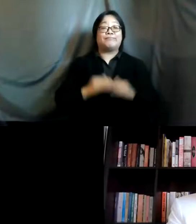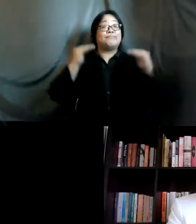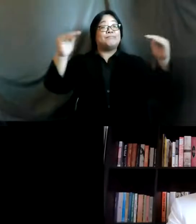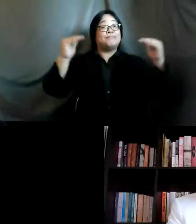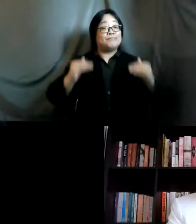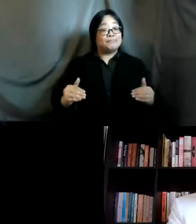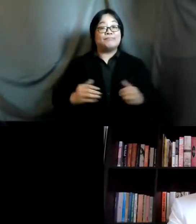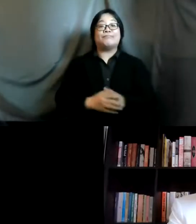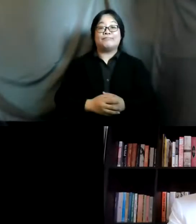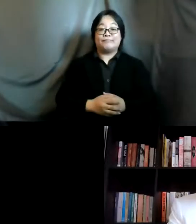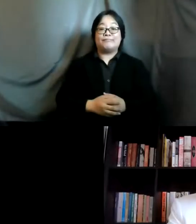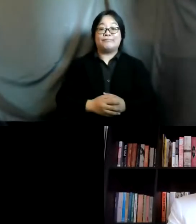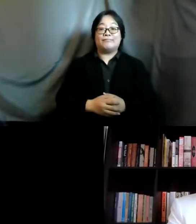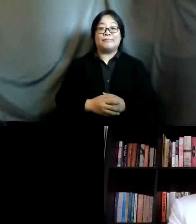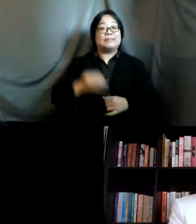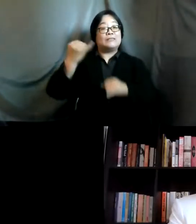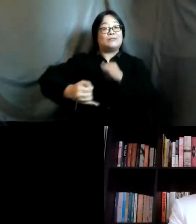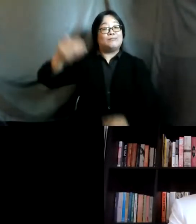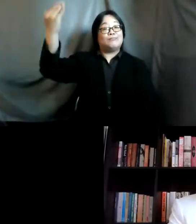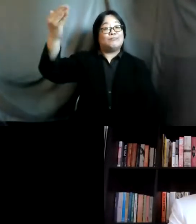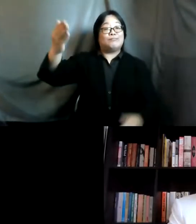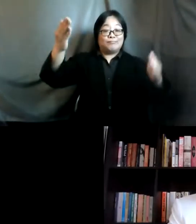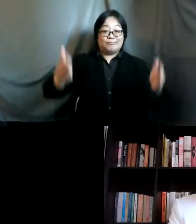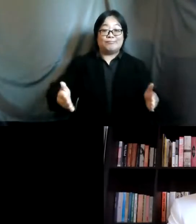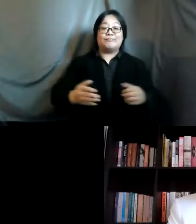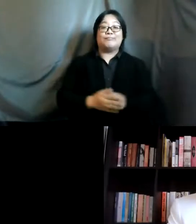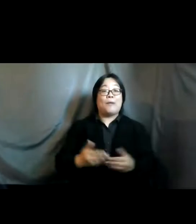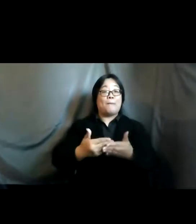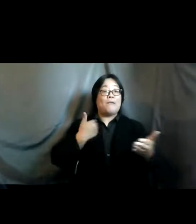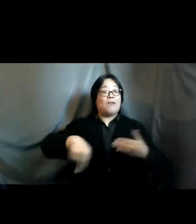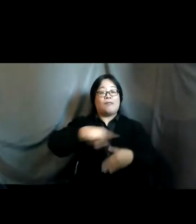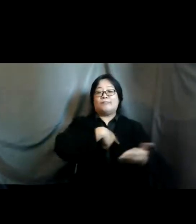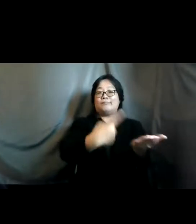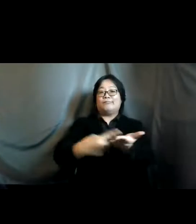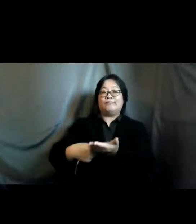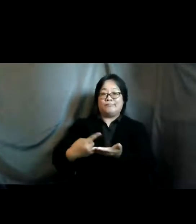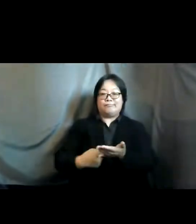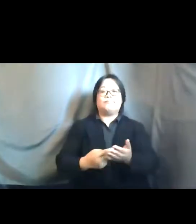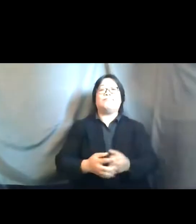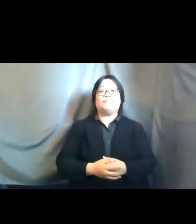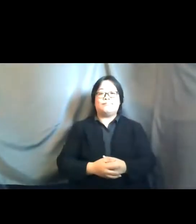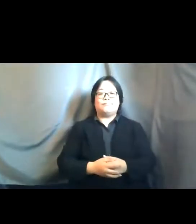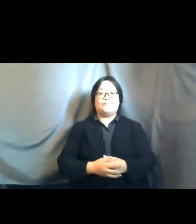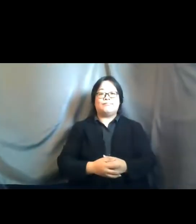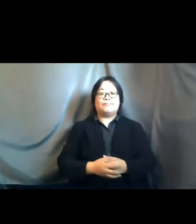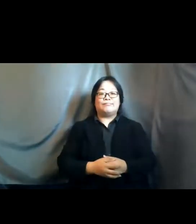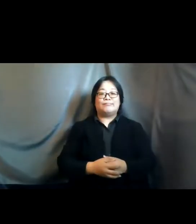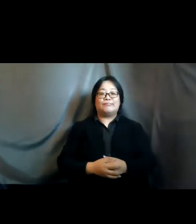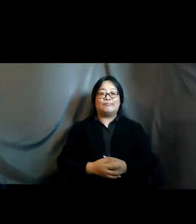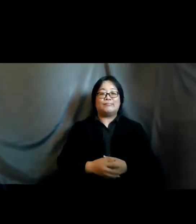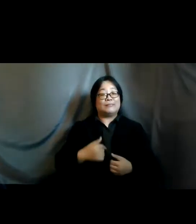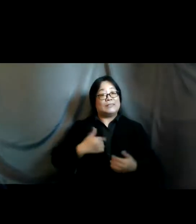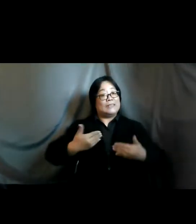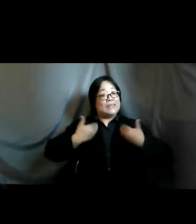we now move on to our final speaker before beginning the panel discussion with all of the speakers before i have the pleasure now of